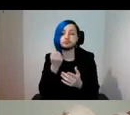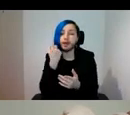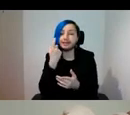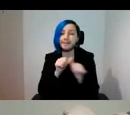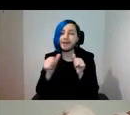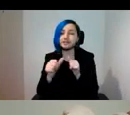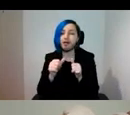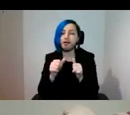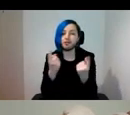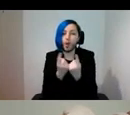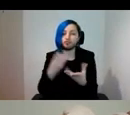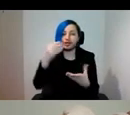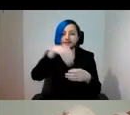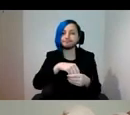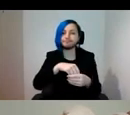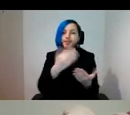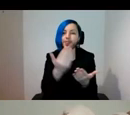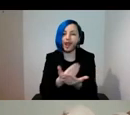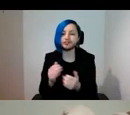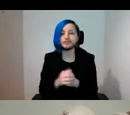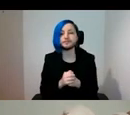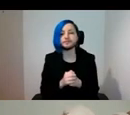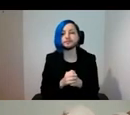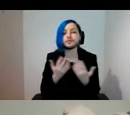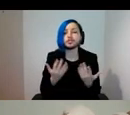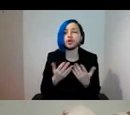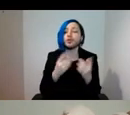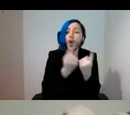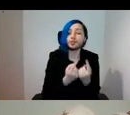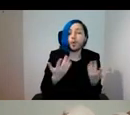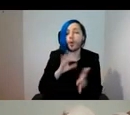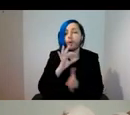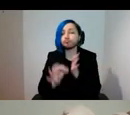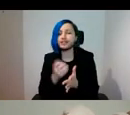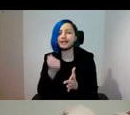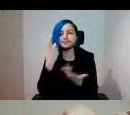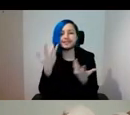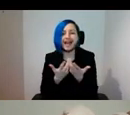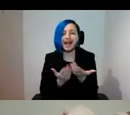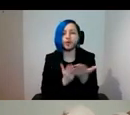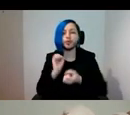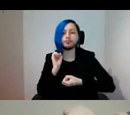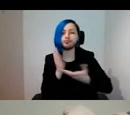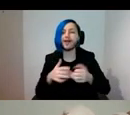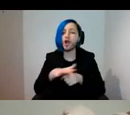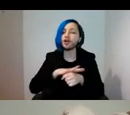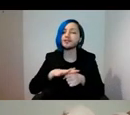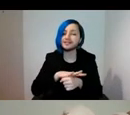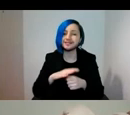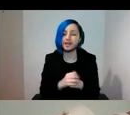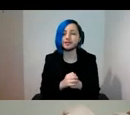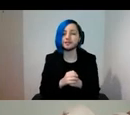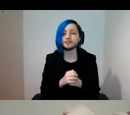Now, in other words, the object or project is understood through providing context. Providing